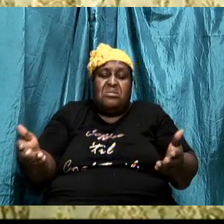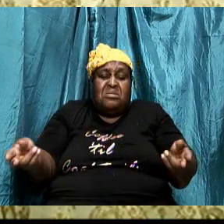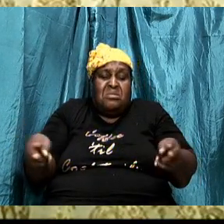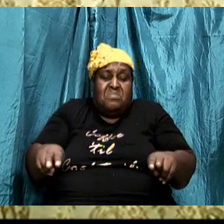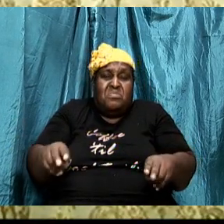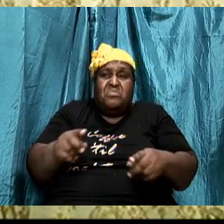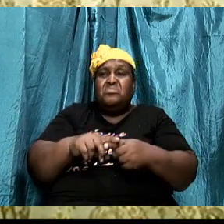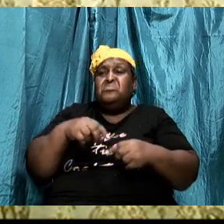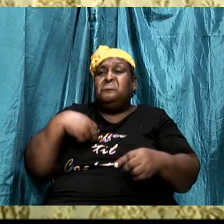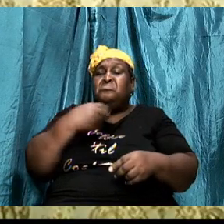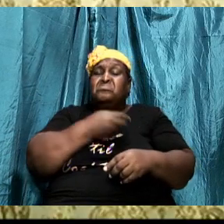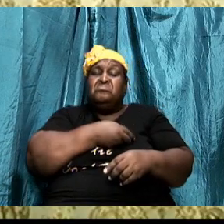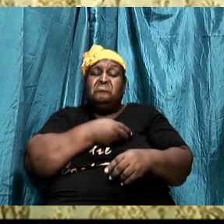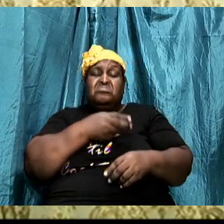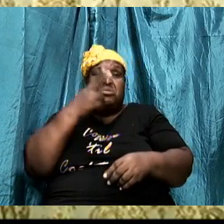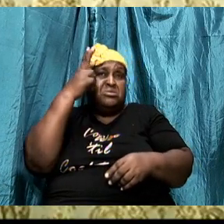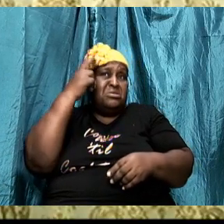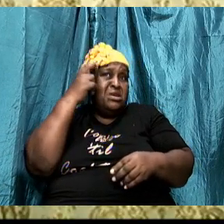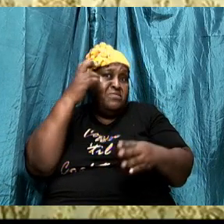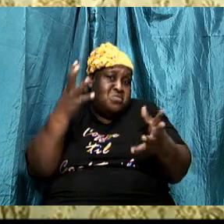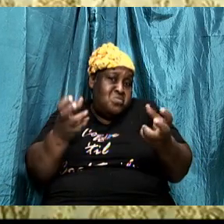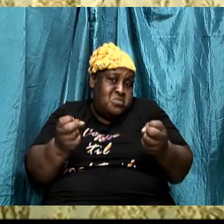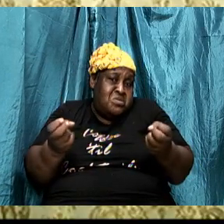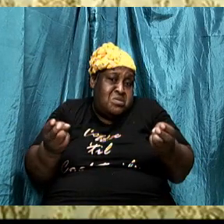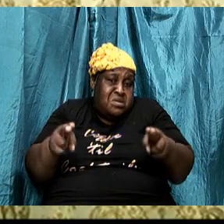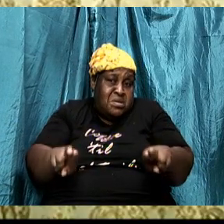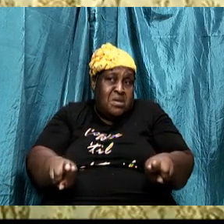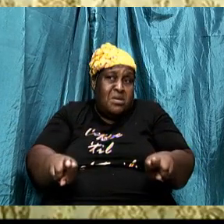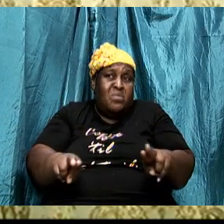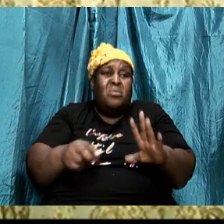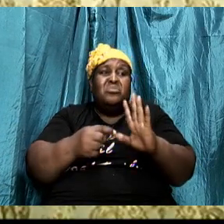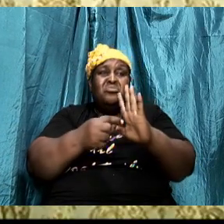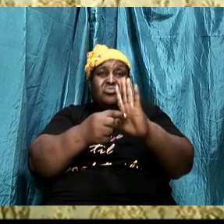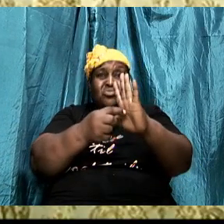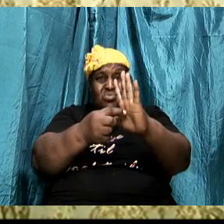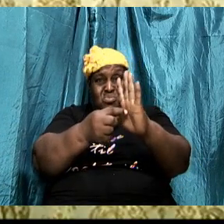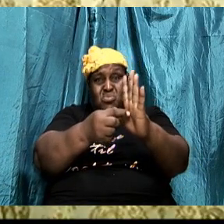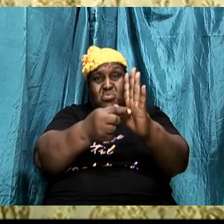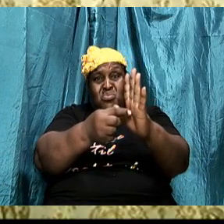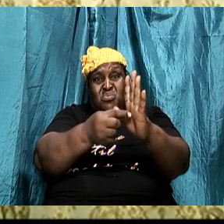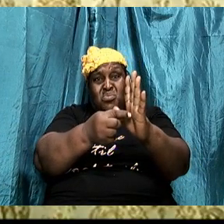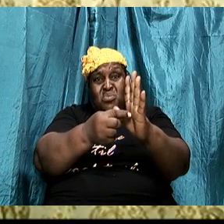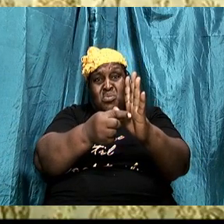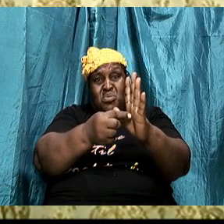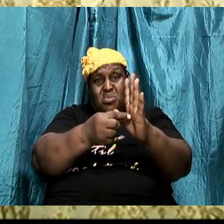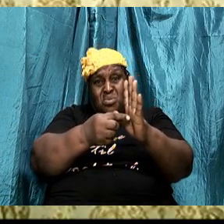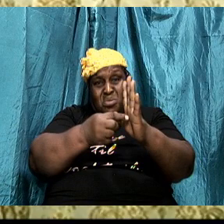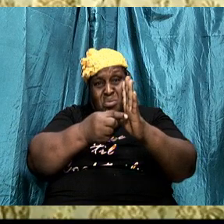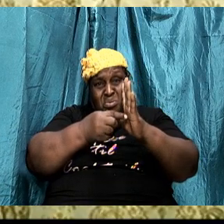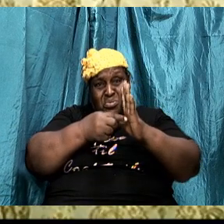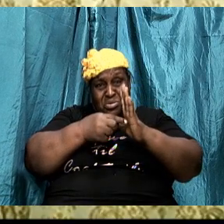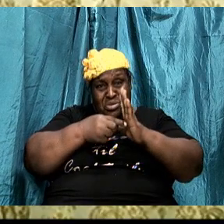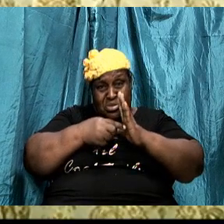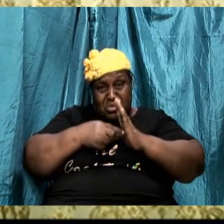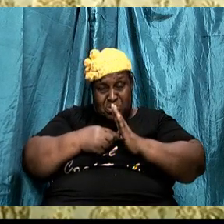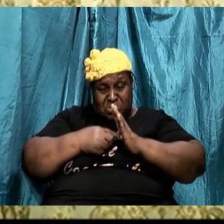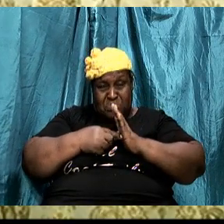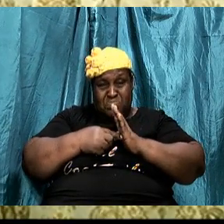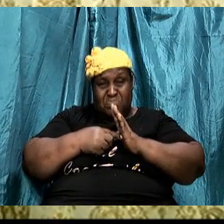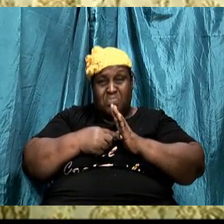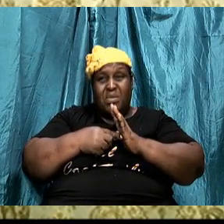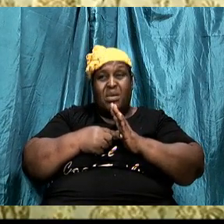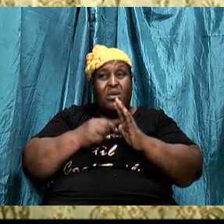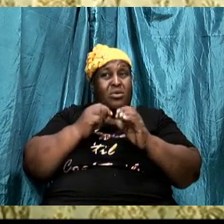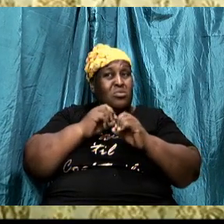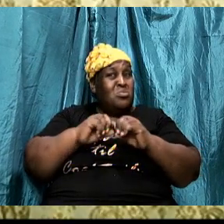wants to happen. And we want to point them out and we want to, us to be aware because, um, it